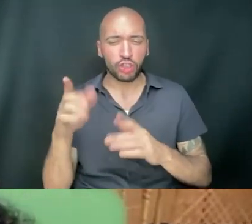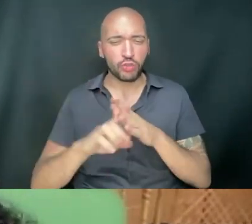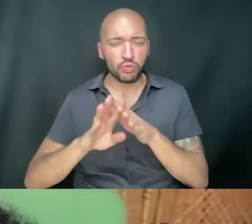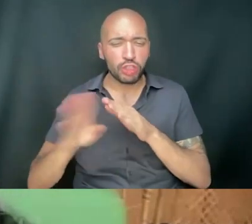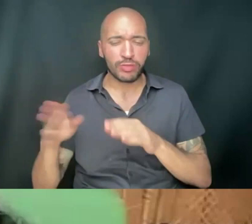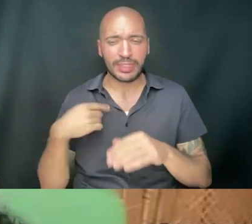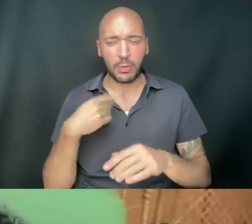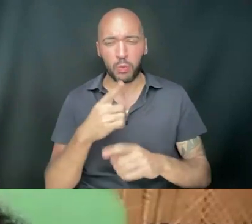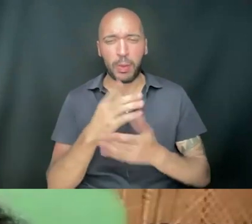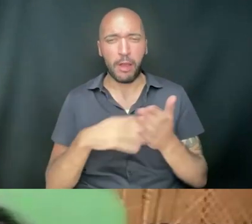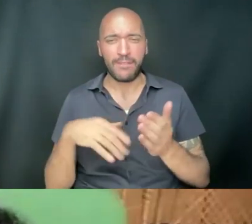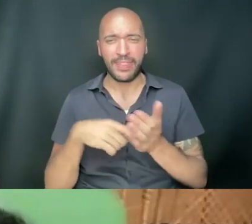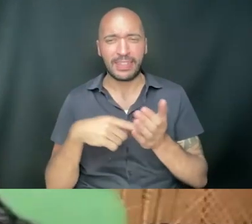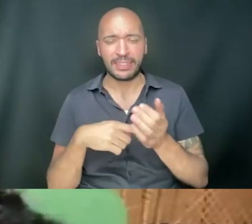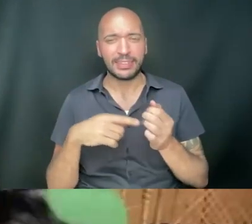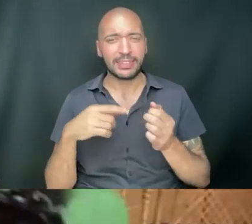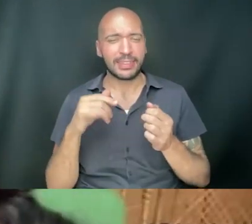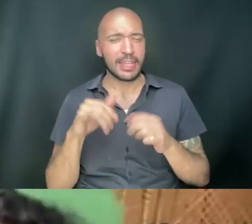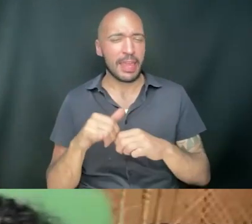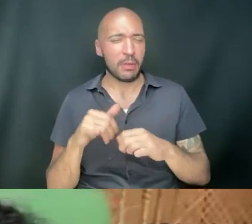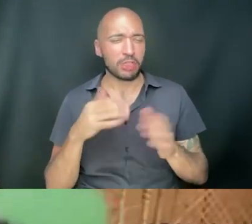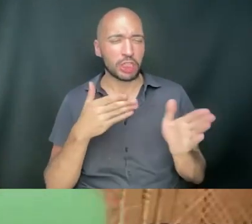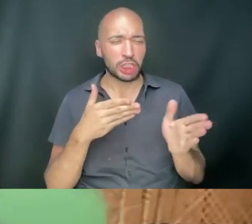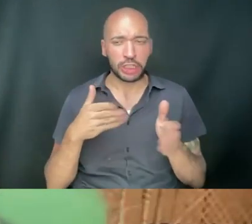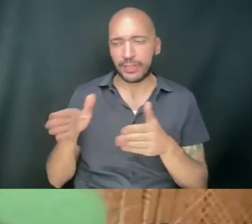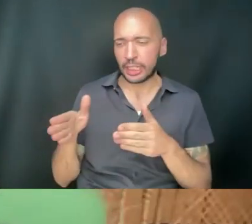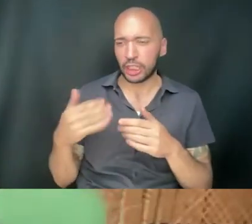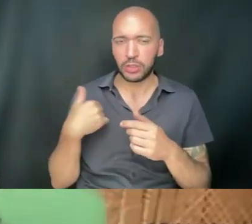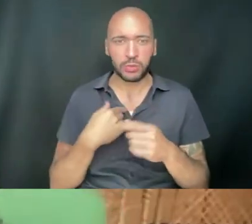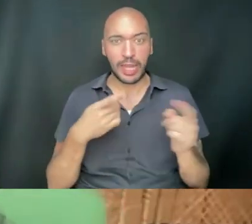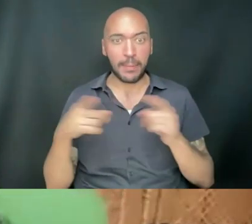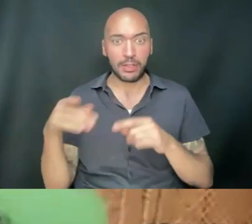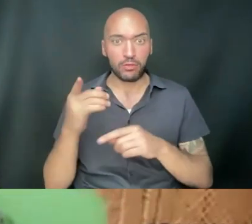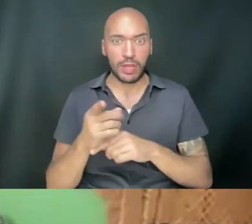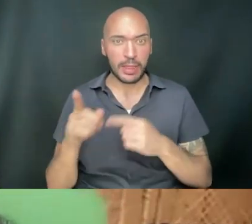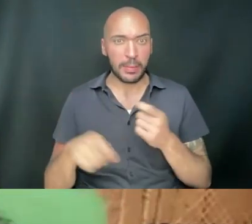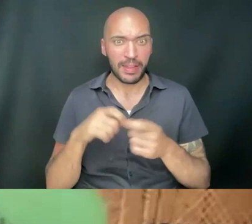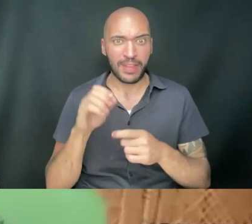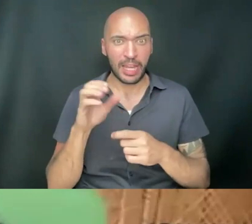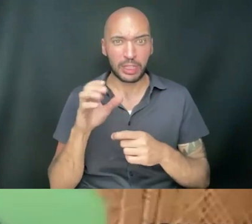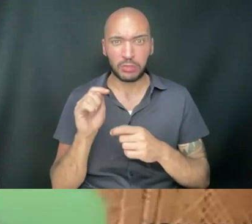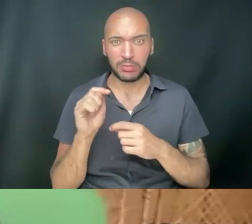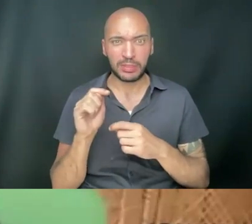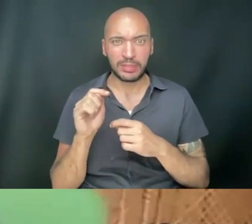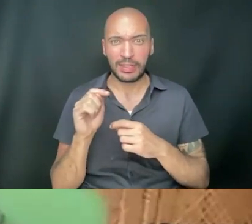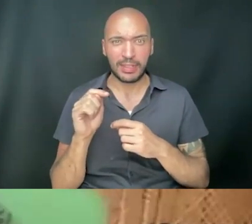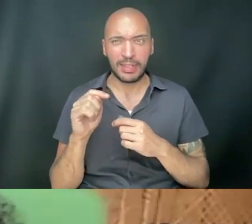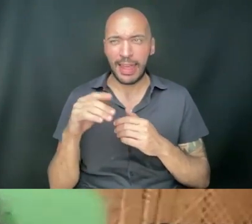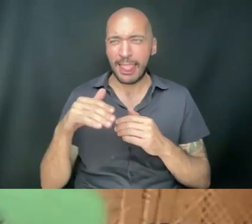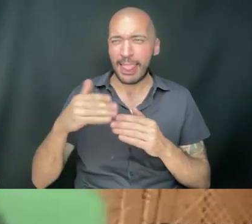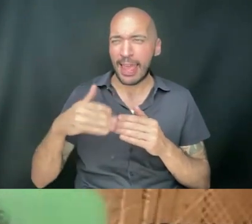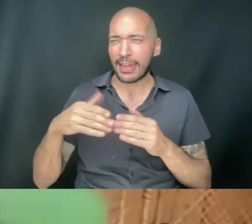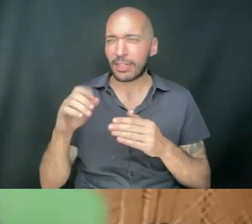we shifted gears, right? Because it was happening, was right in October, right? Early, like, late October, early November.